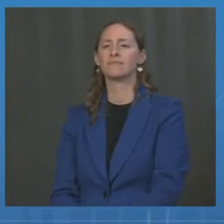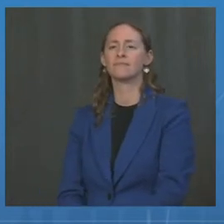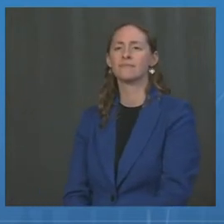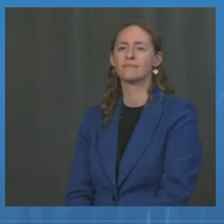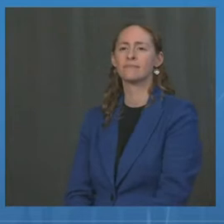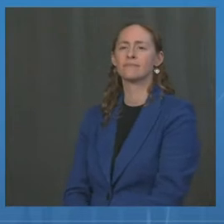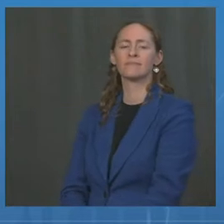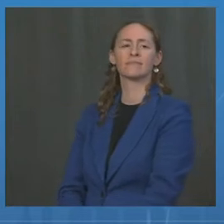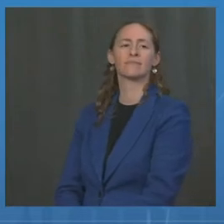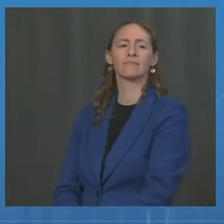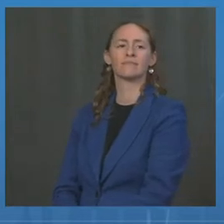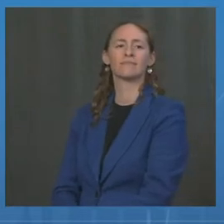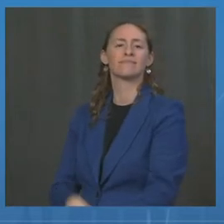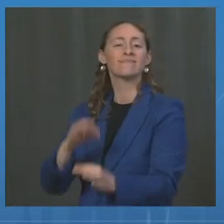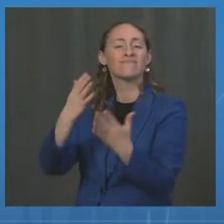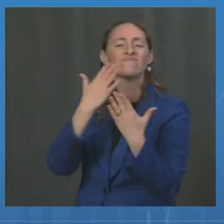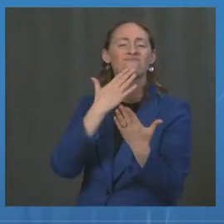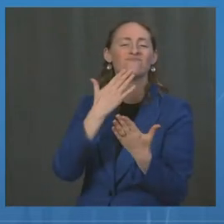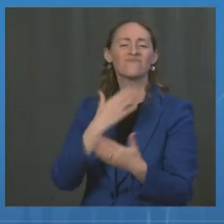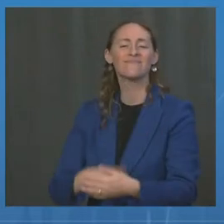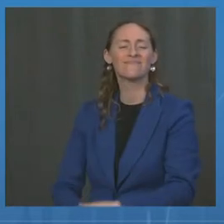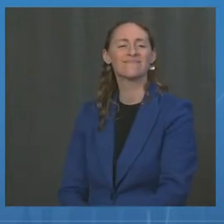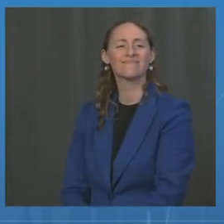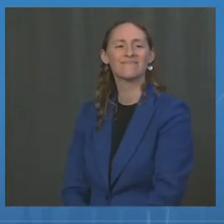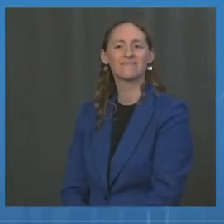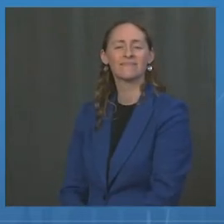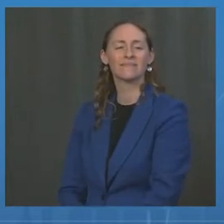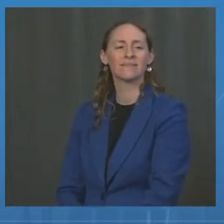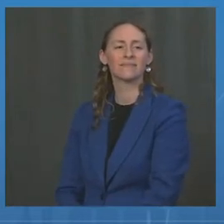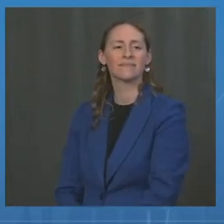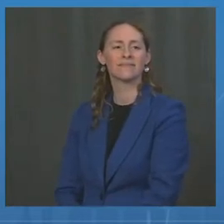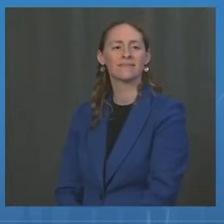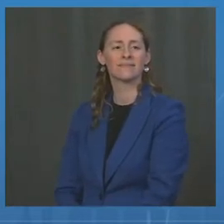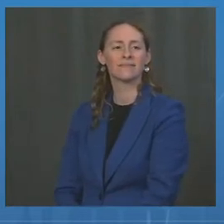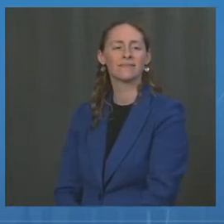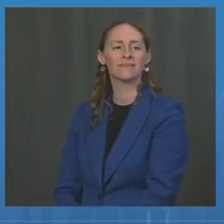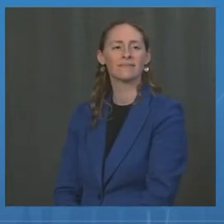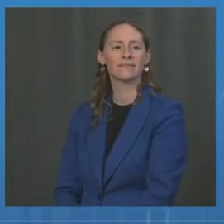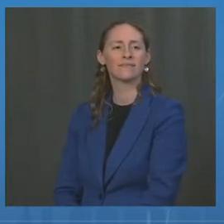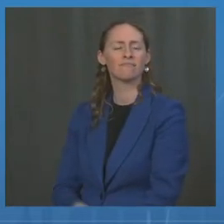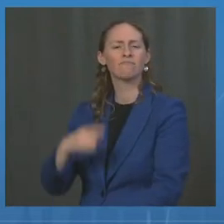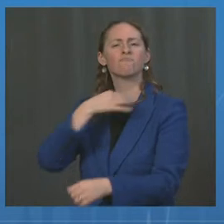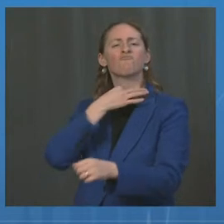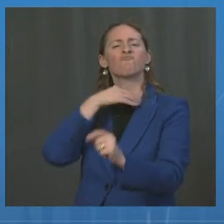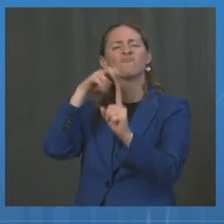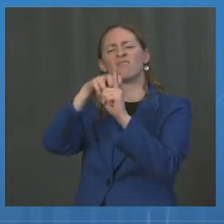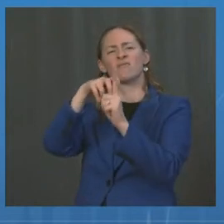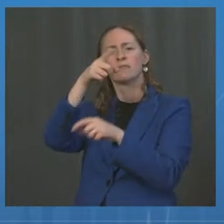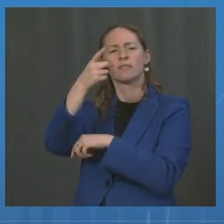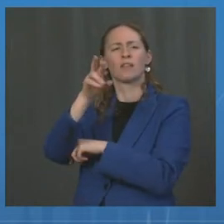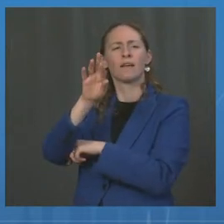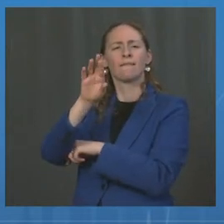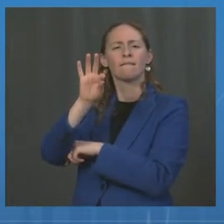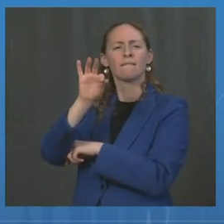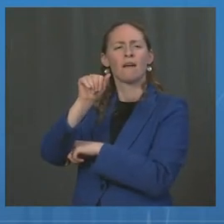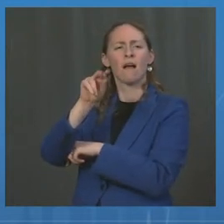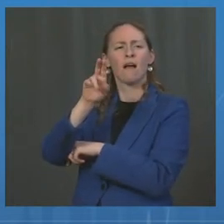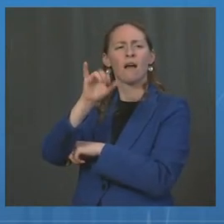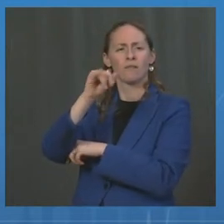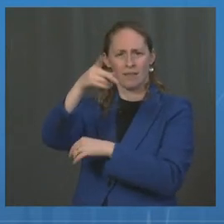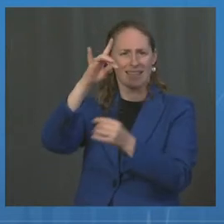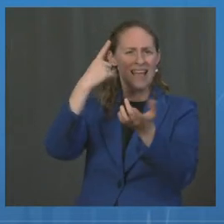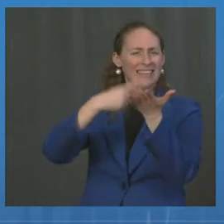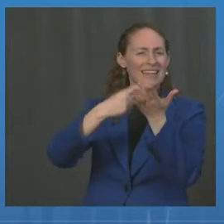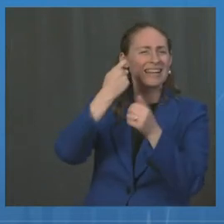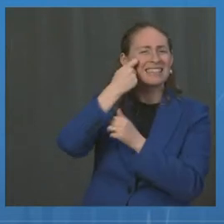Thank you, Mills. Regarding, that's for Dr. Fauci. You mentioned the studies in Israel. We've seen Israeli